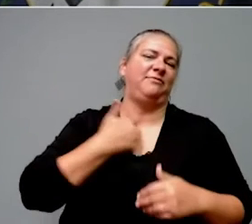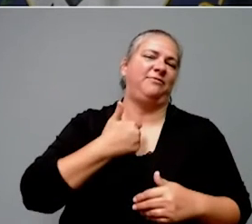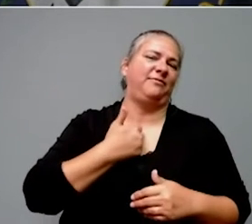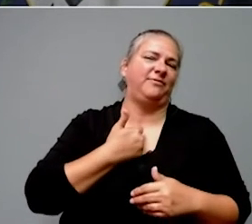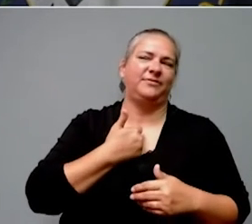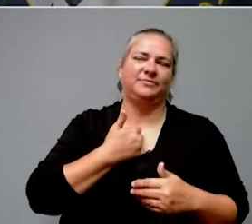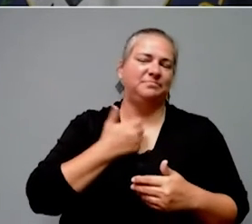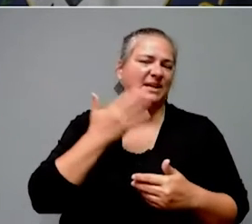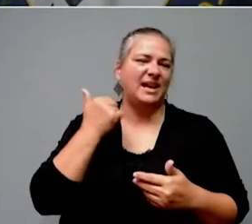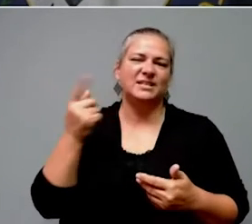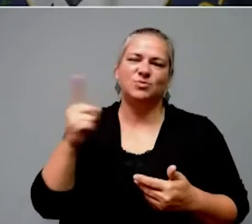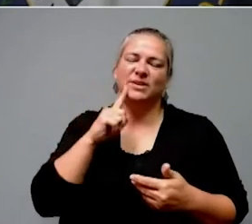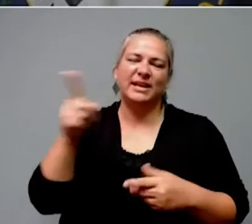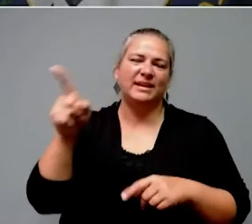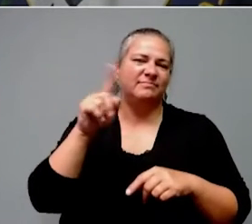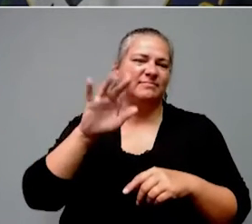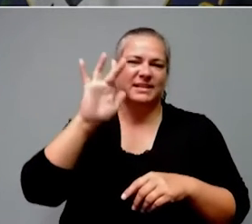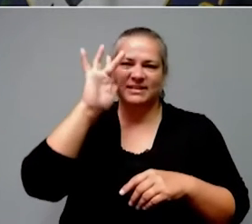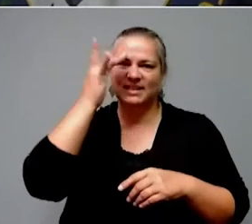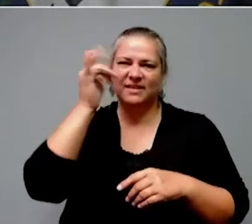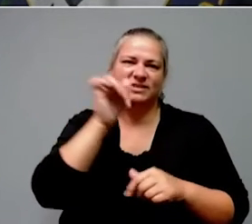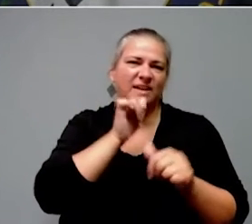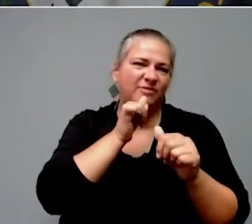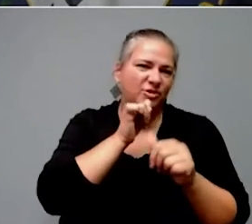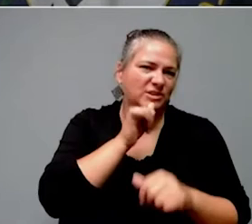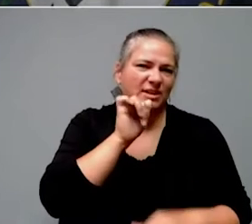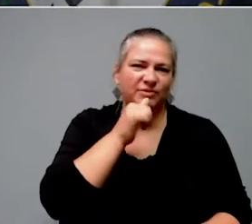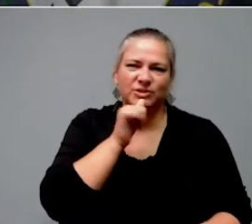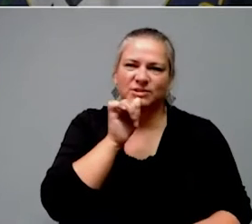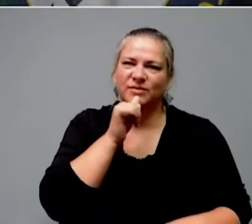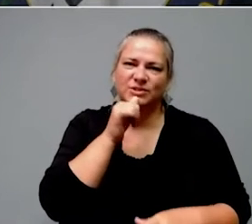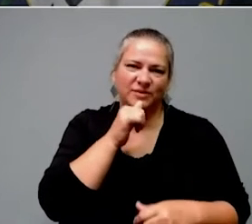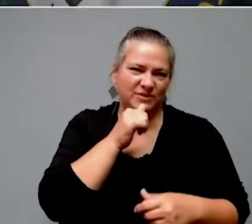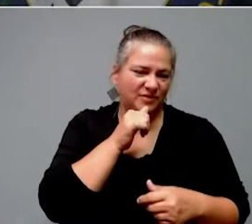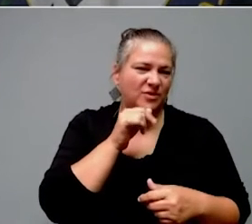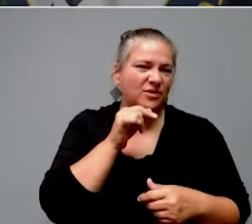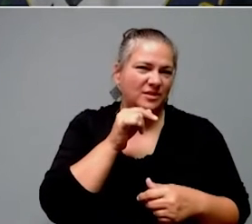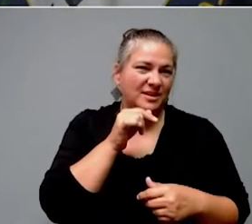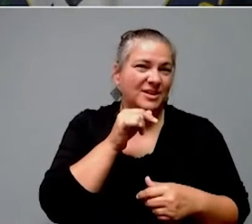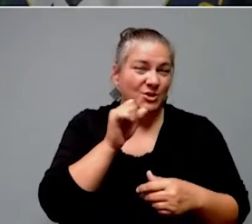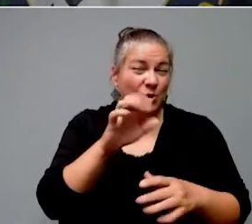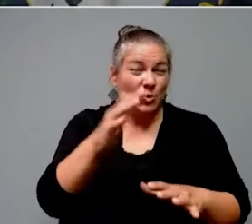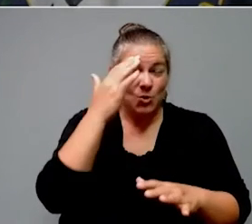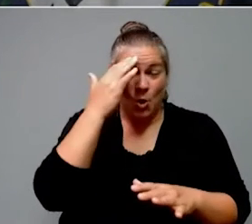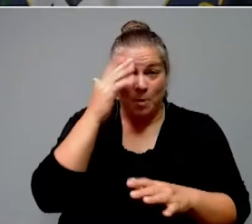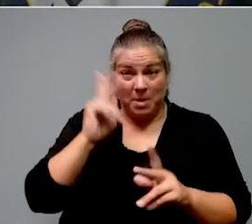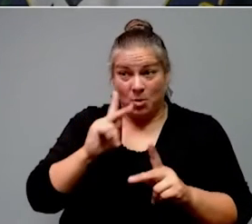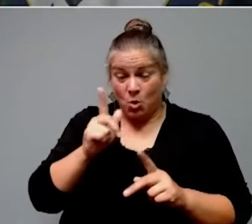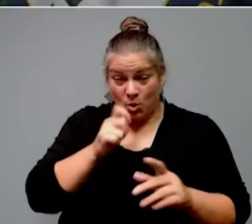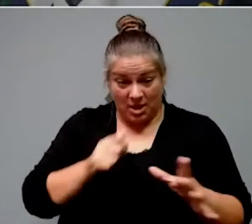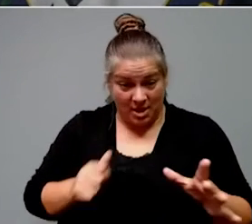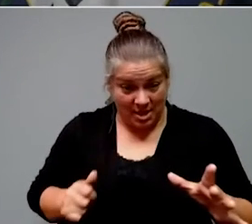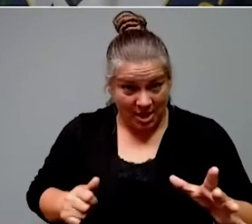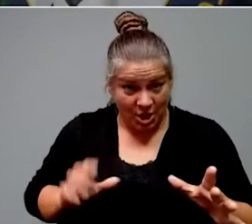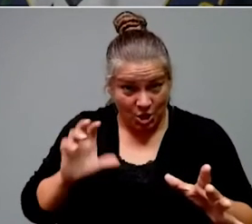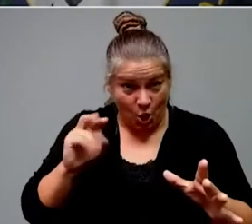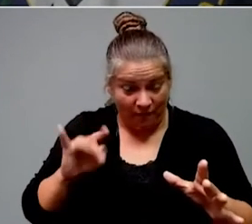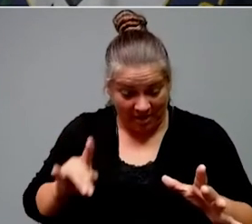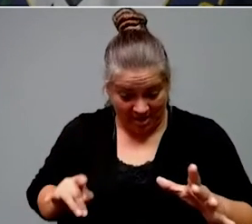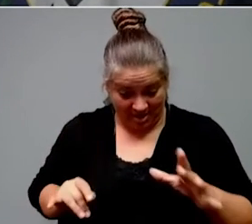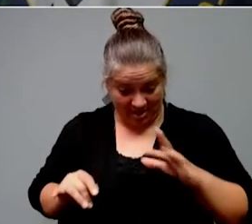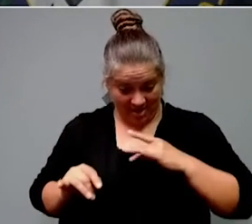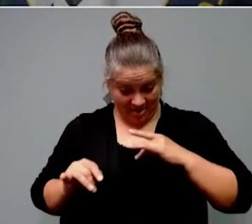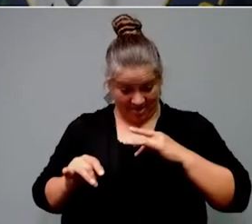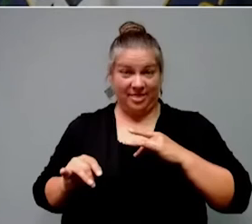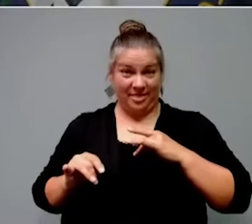so much we don't know about the long-term effects of the virus. Some people are worried about the vaccine.